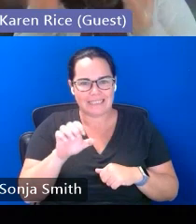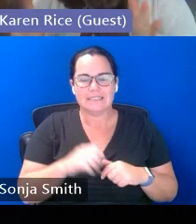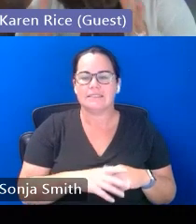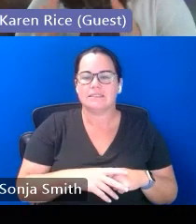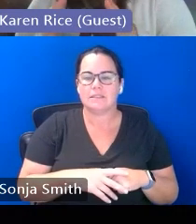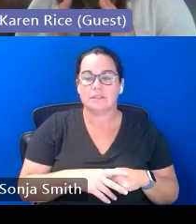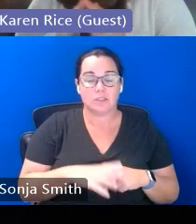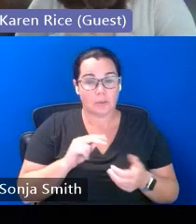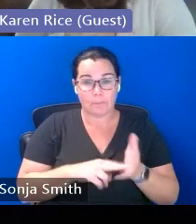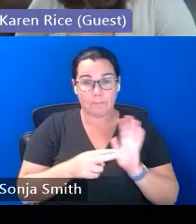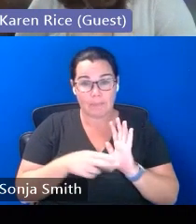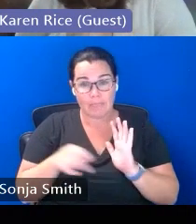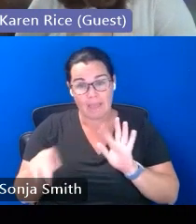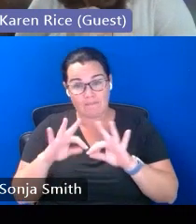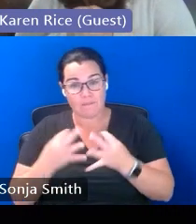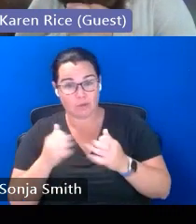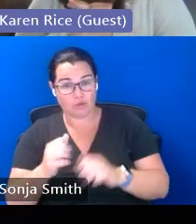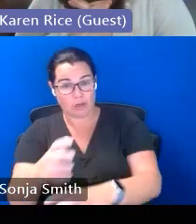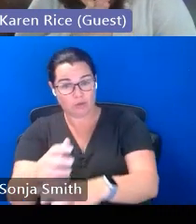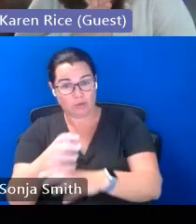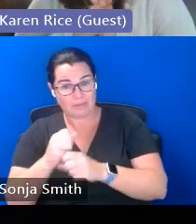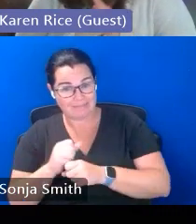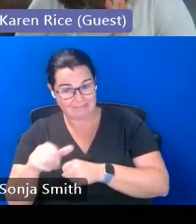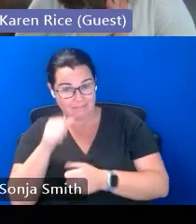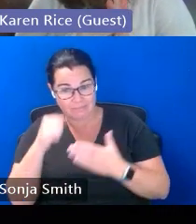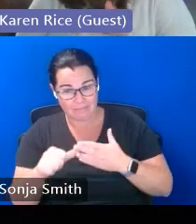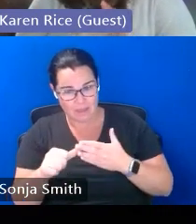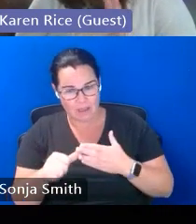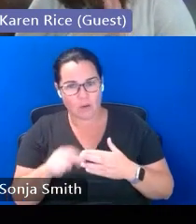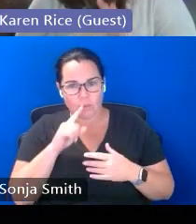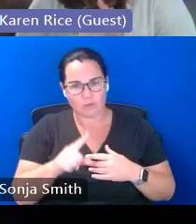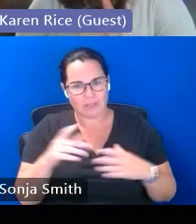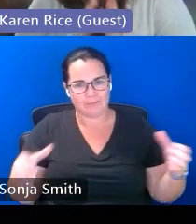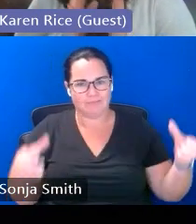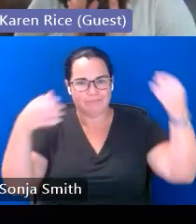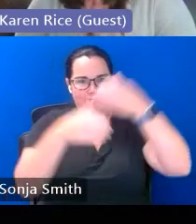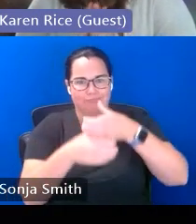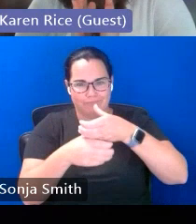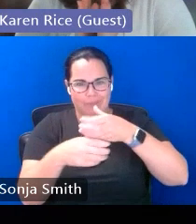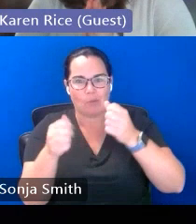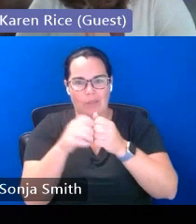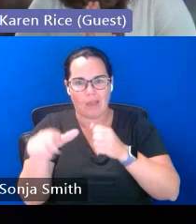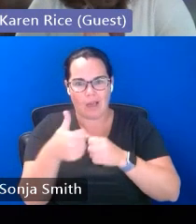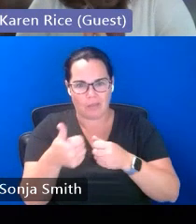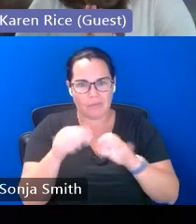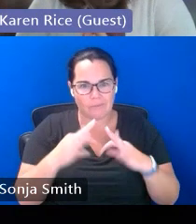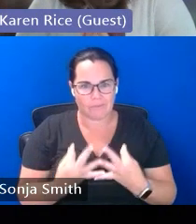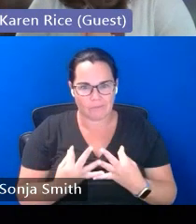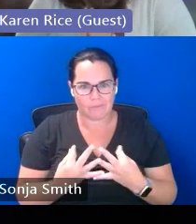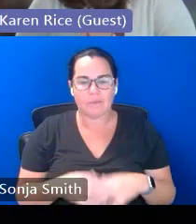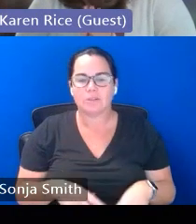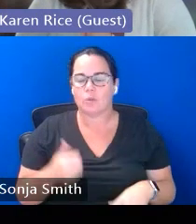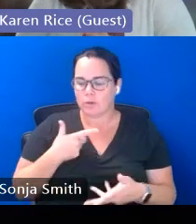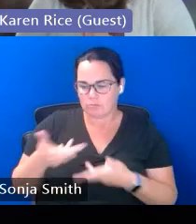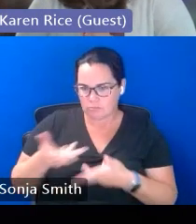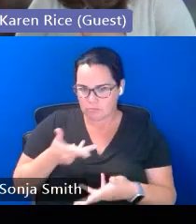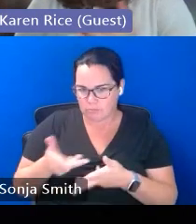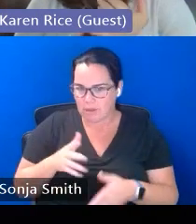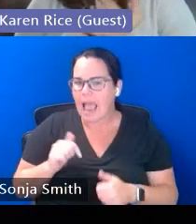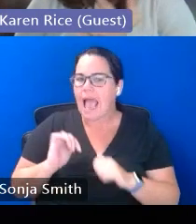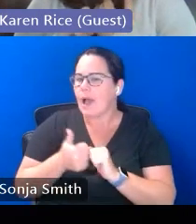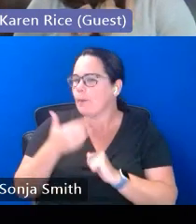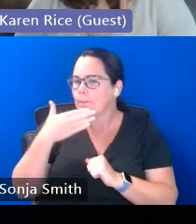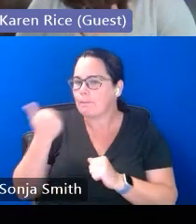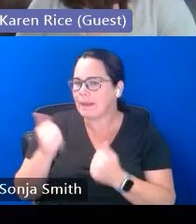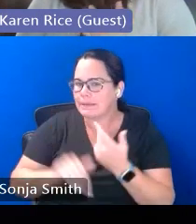the mail was in a doubled up situation and so we really worked with our families to say what is the best way to get you this information